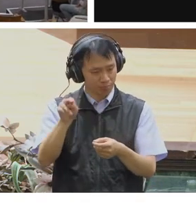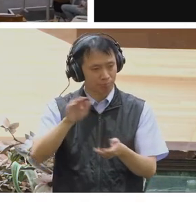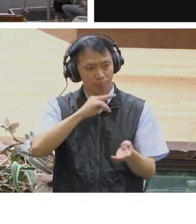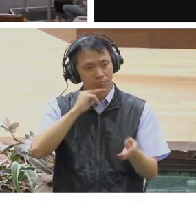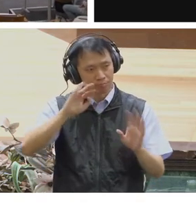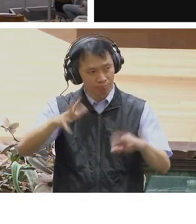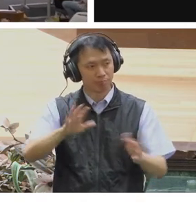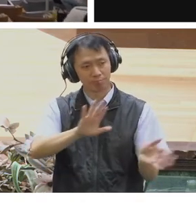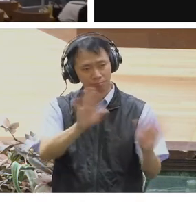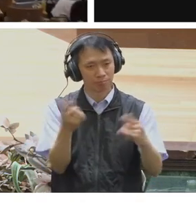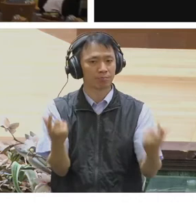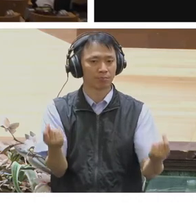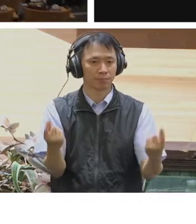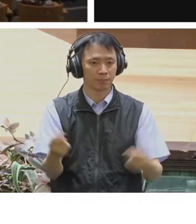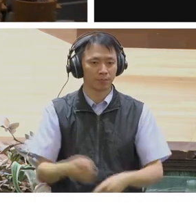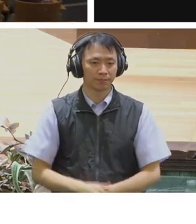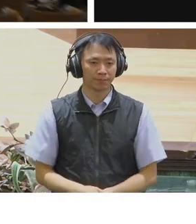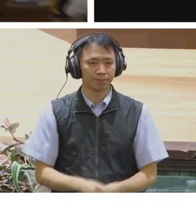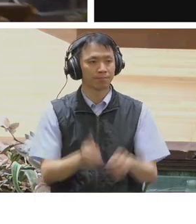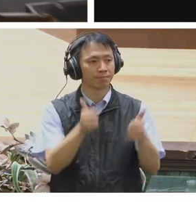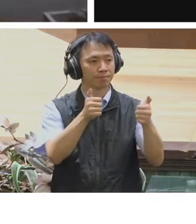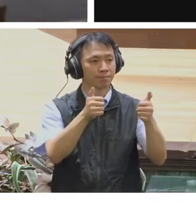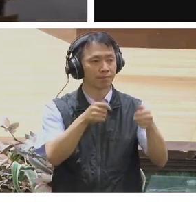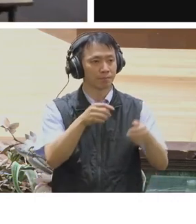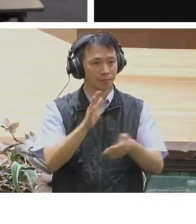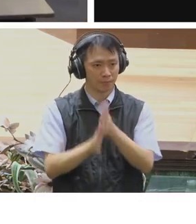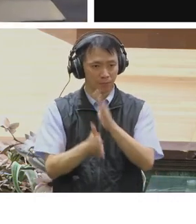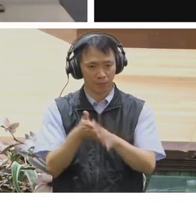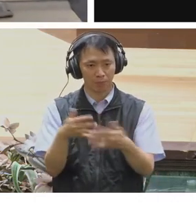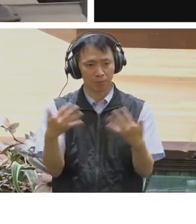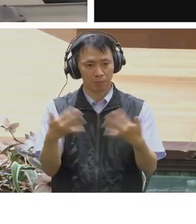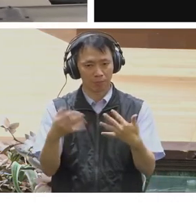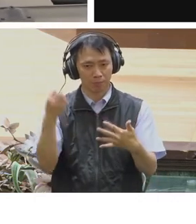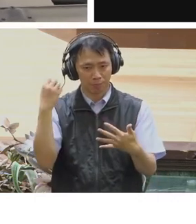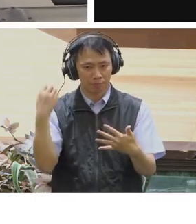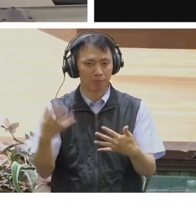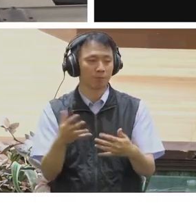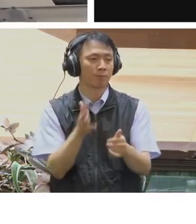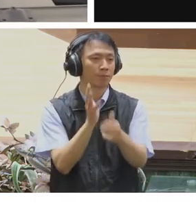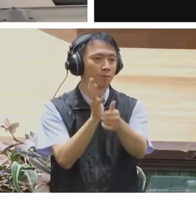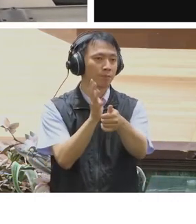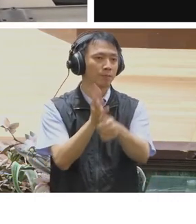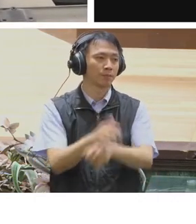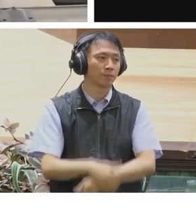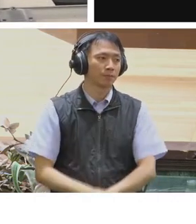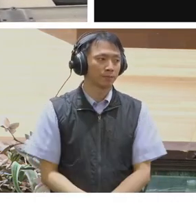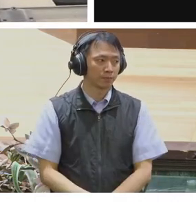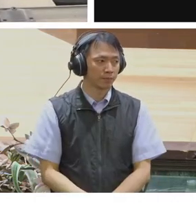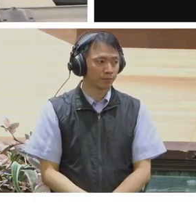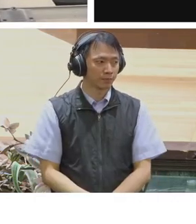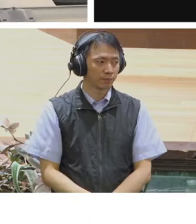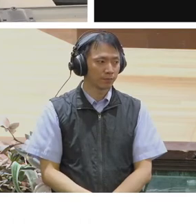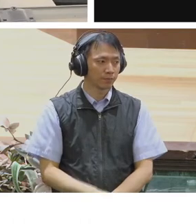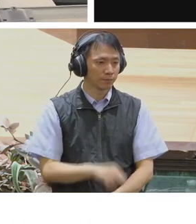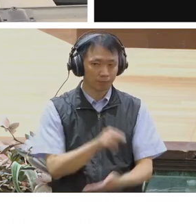Okay, thank you, Colin. We have two more questions on Slido. You see that?